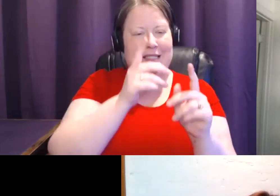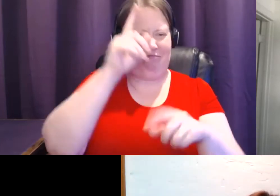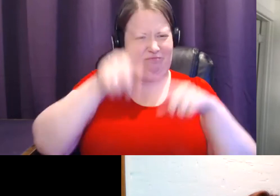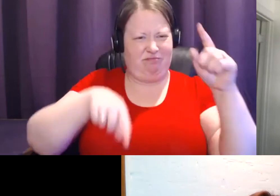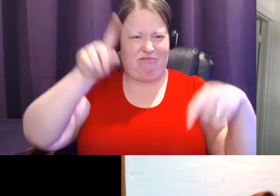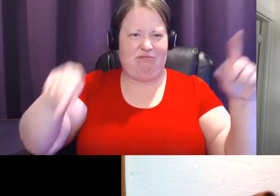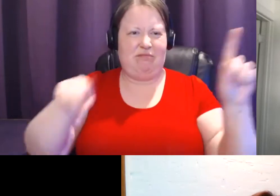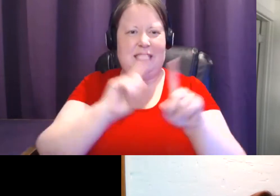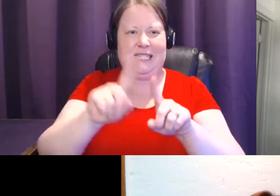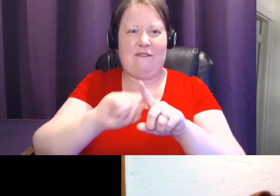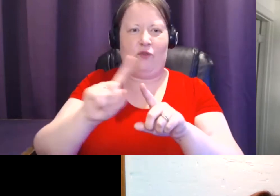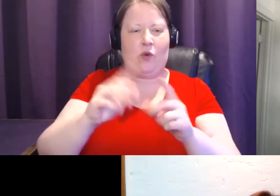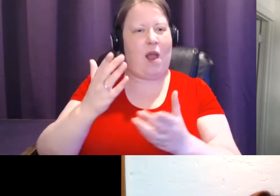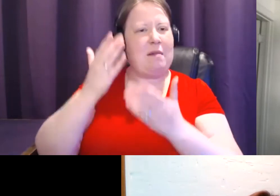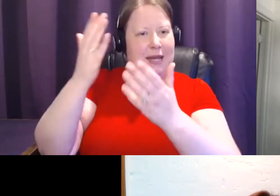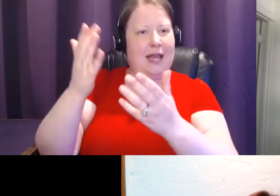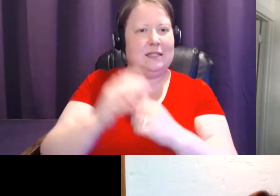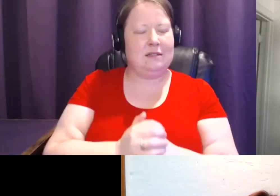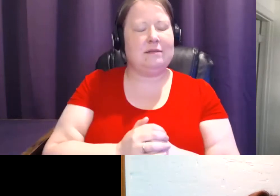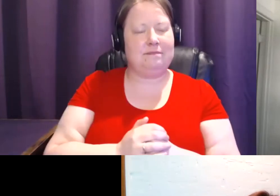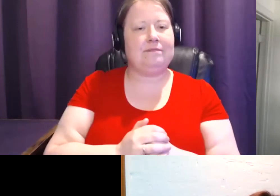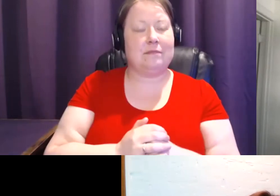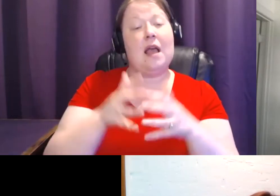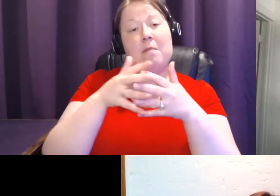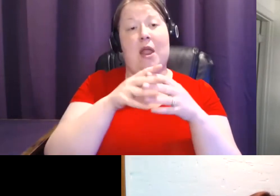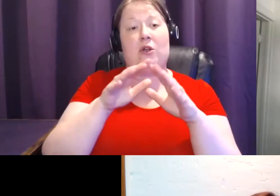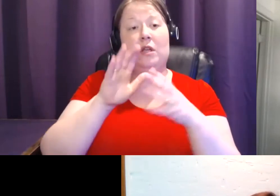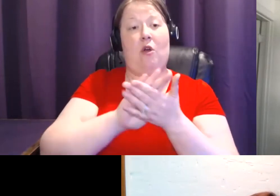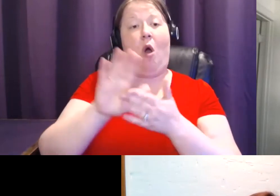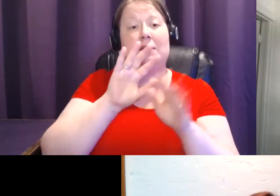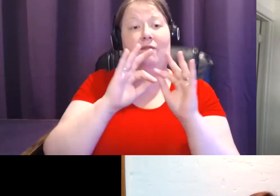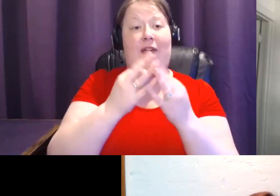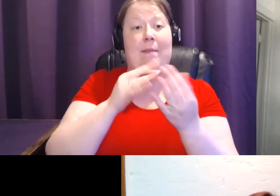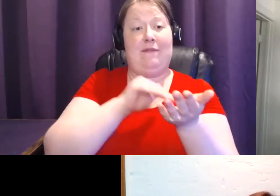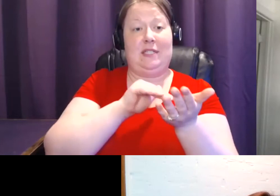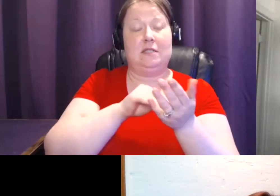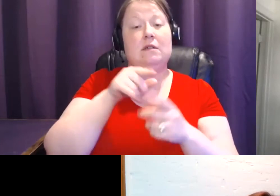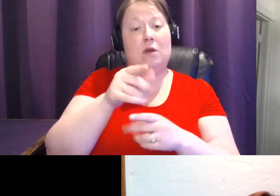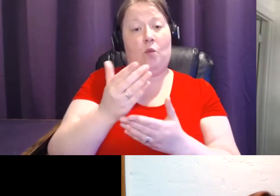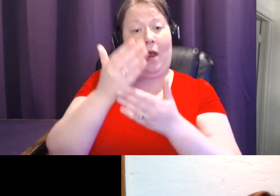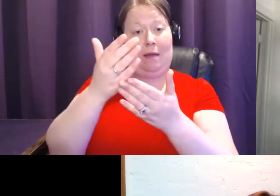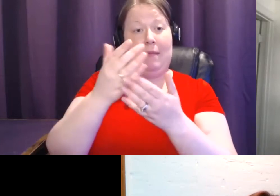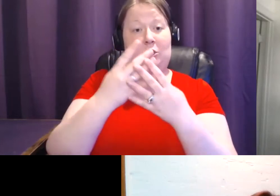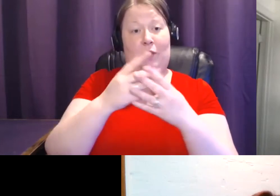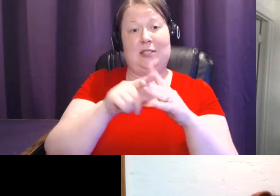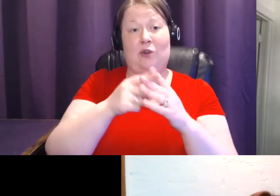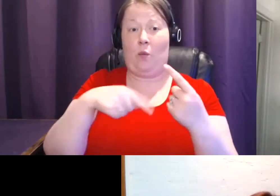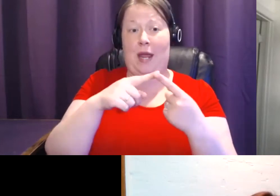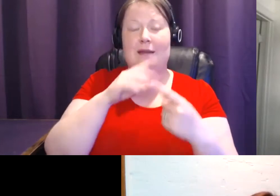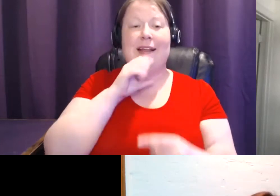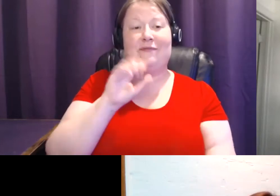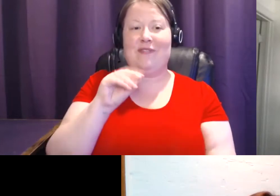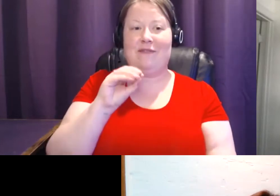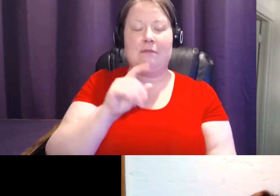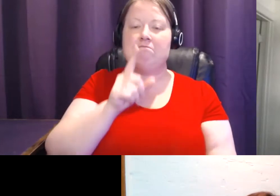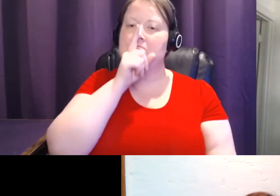And the American College of Family Physicians recommends screening starting at the age of 50 and doesn't talk about